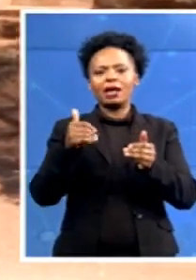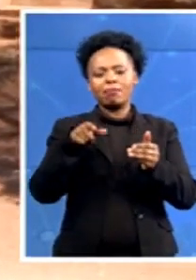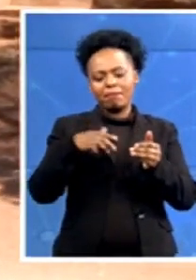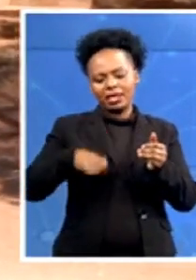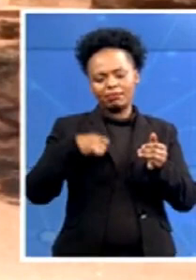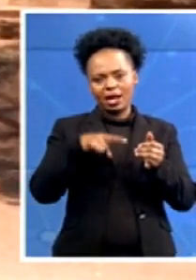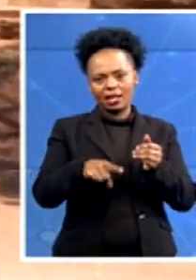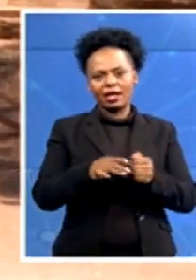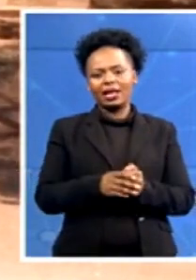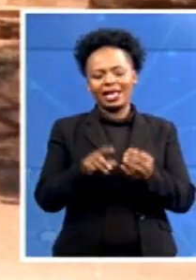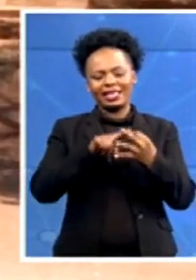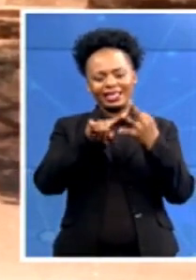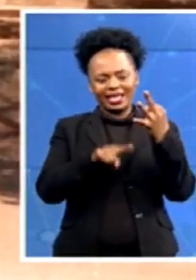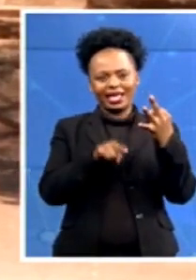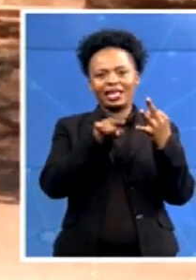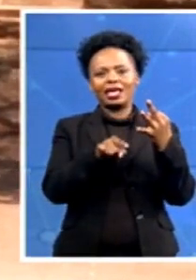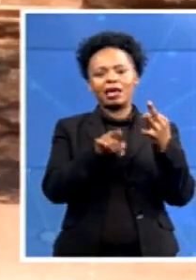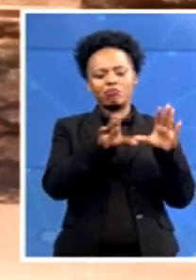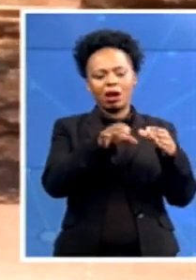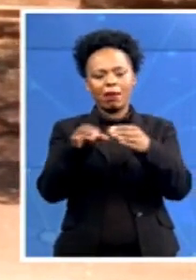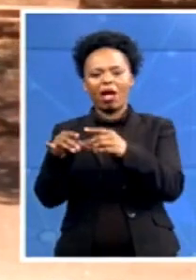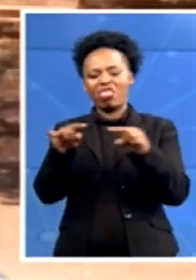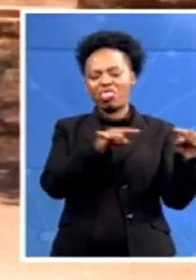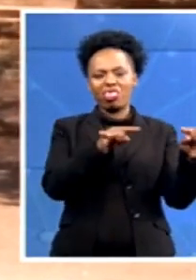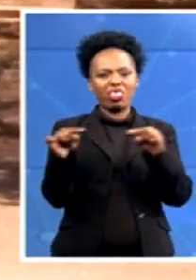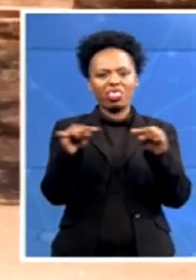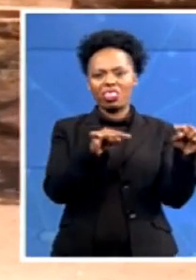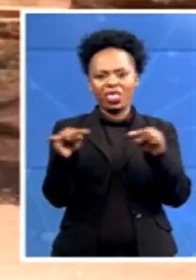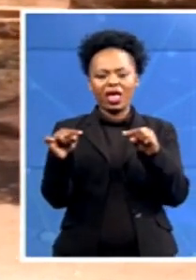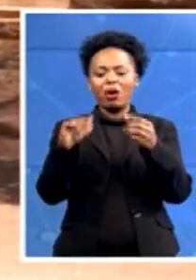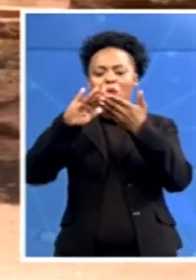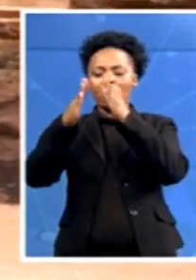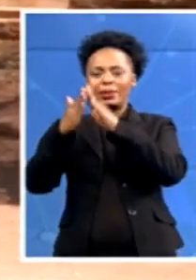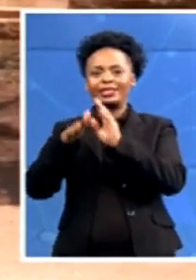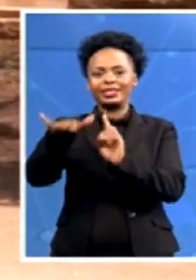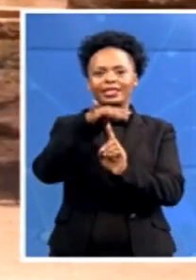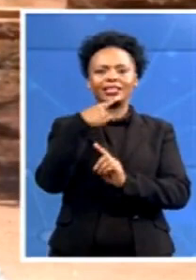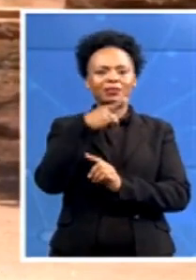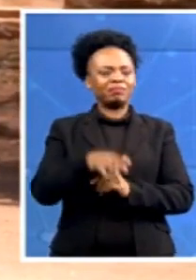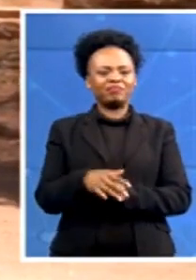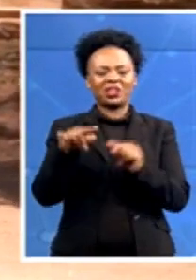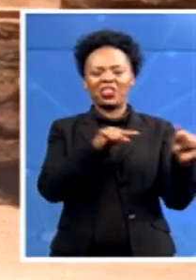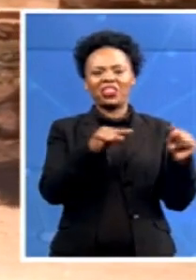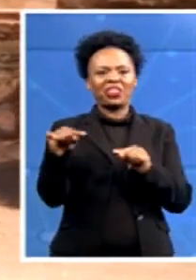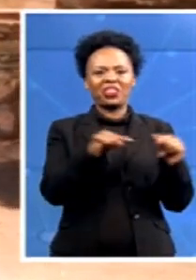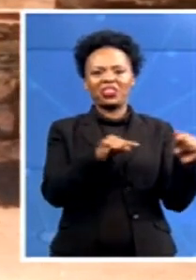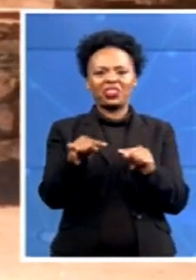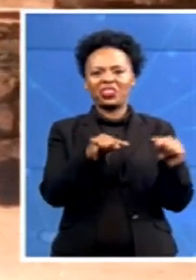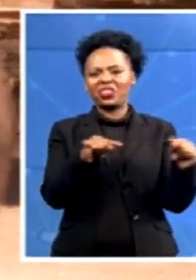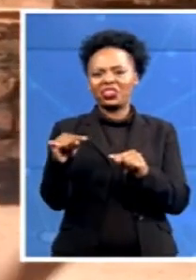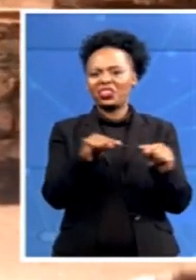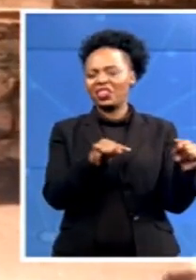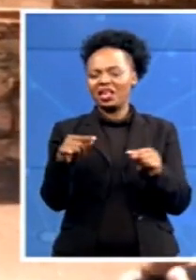and residents are saying they've been the ground where these elephants have been fighting on. They're saying, you know,